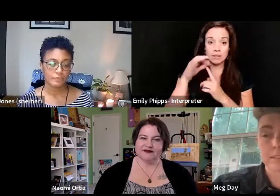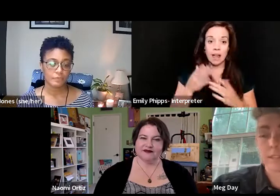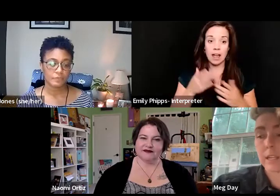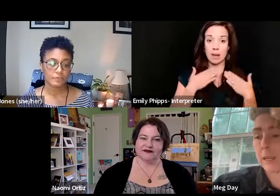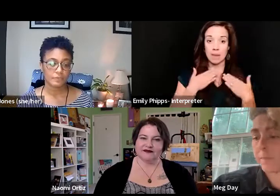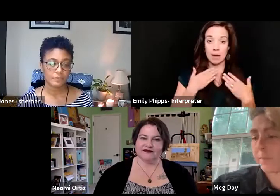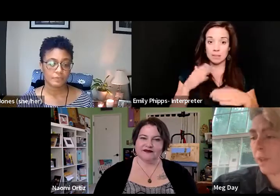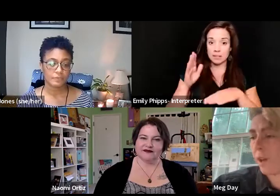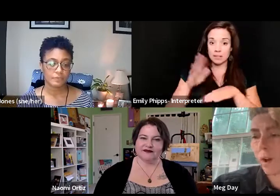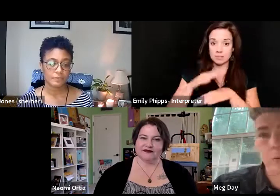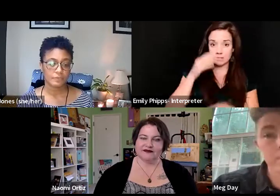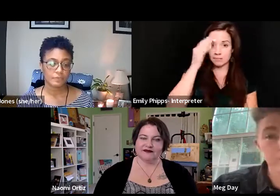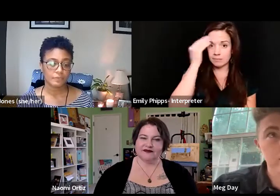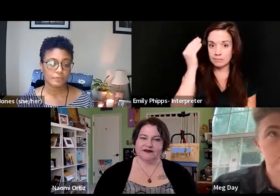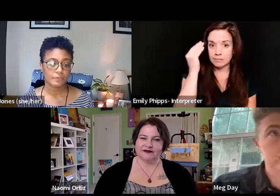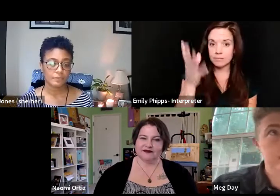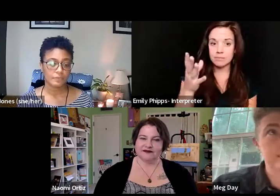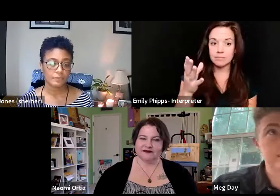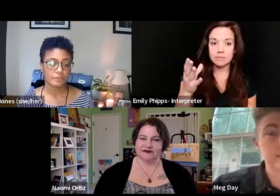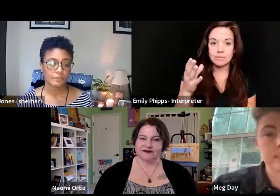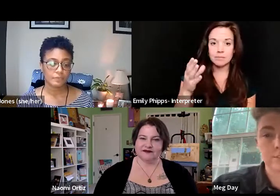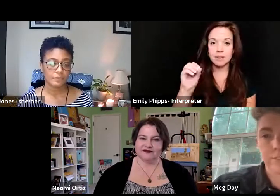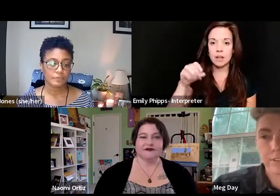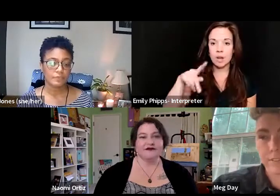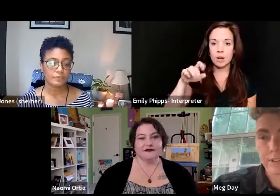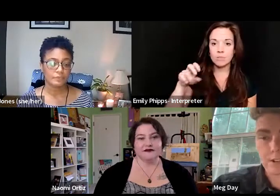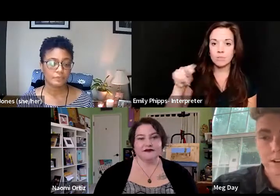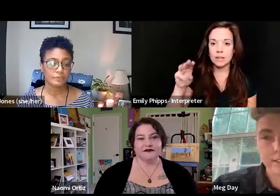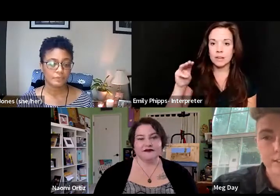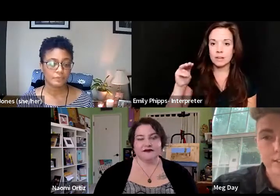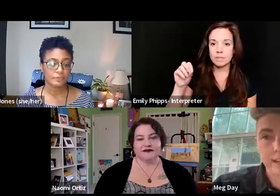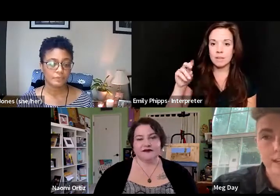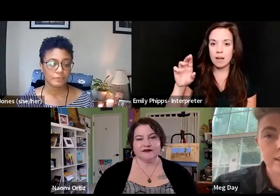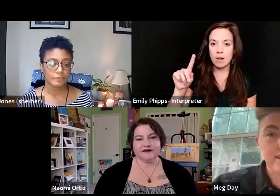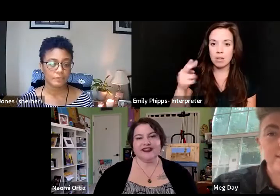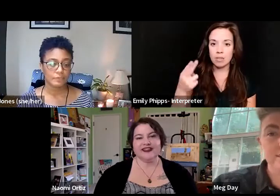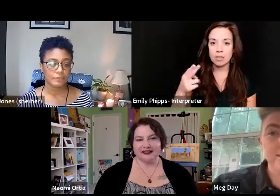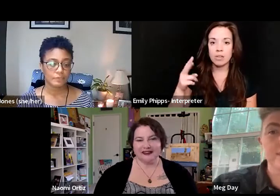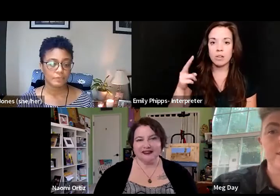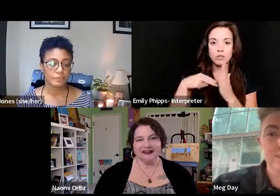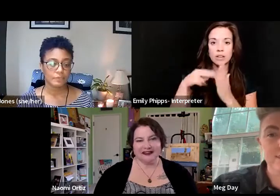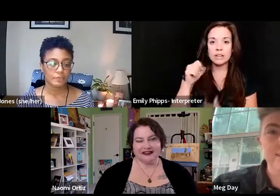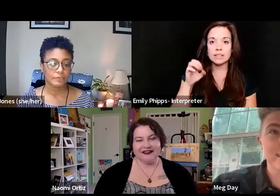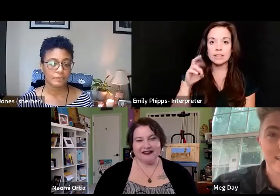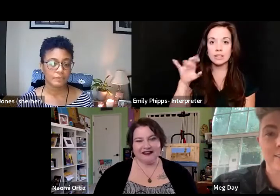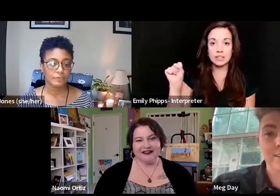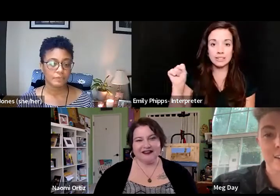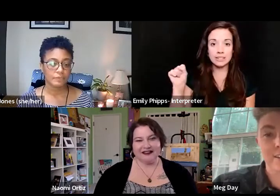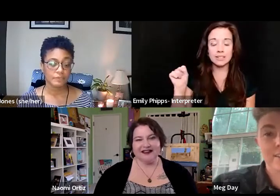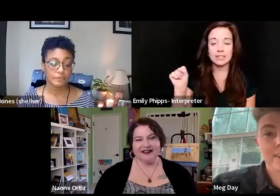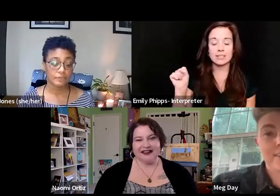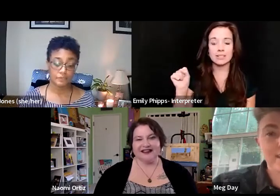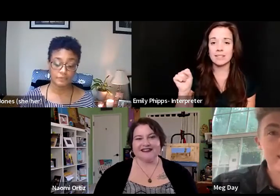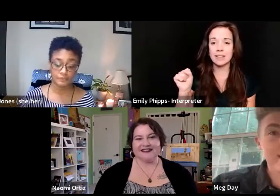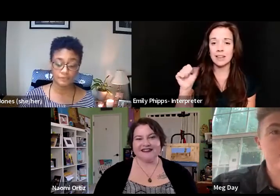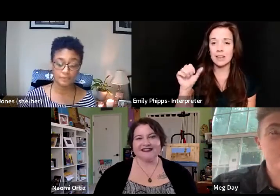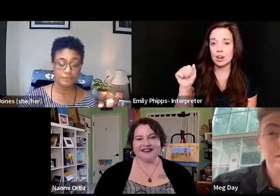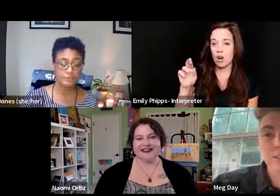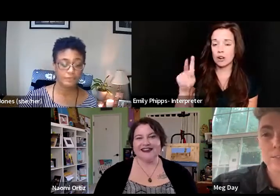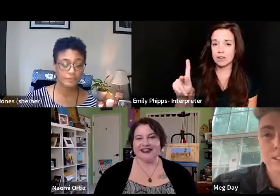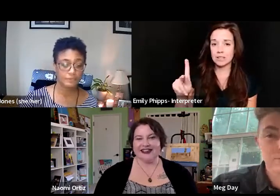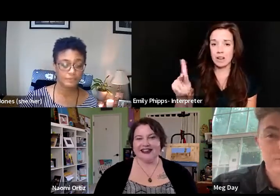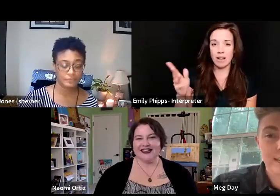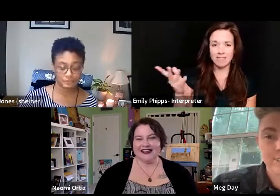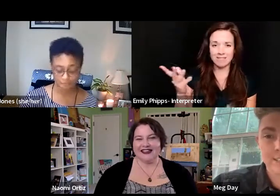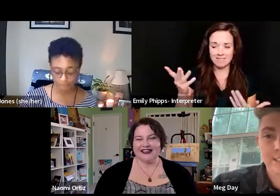them out is, um, Open Mouth Reading Series in Fayetteville, Arkansas. They've got their shit together, y'all. They hired